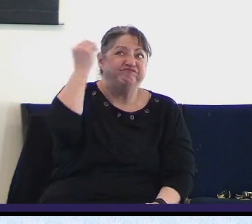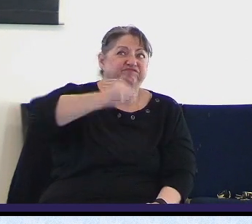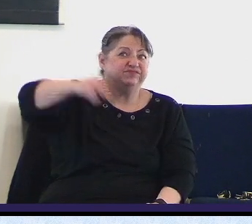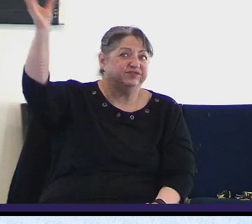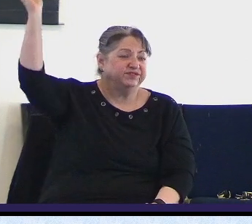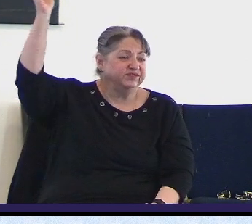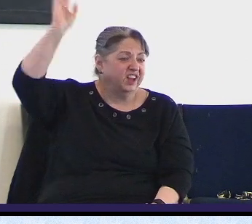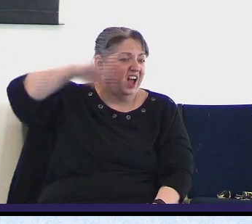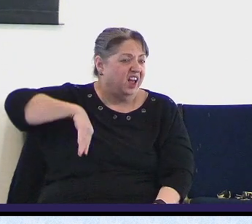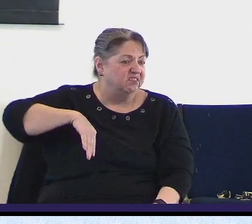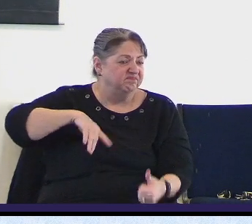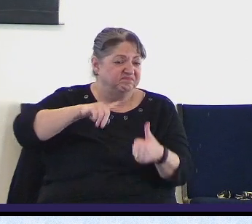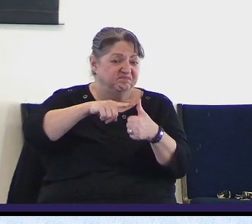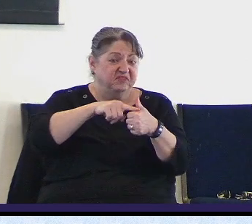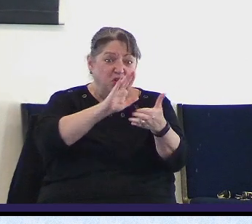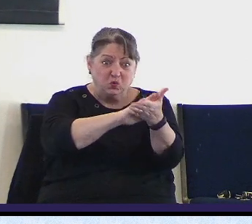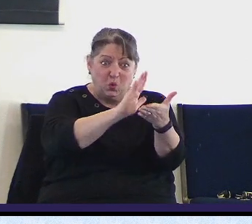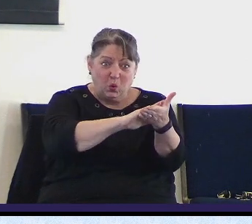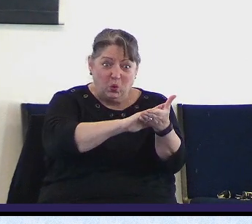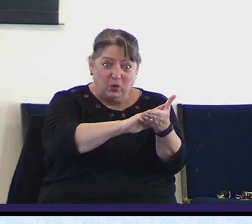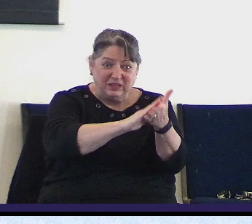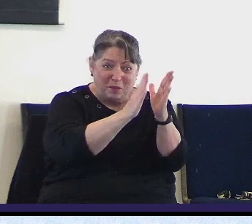No more praying in schools.